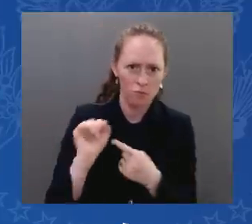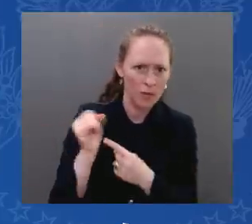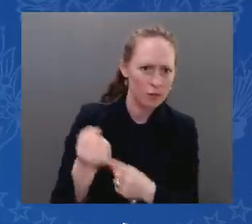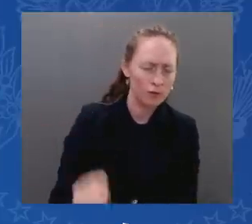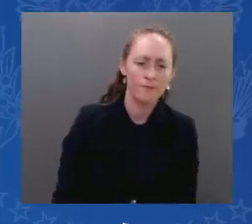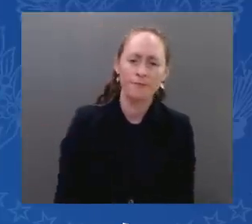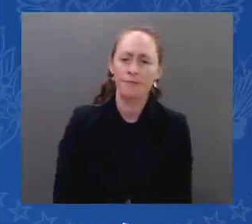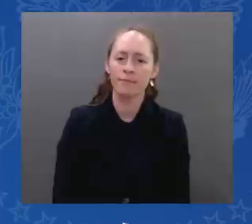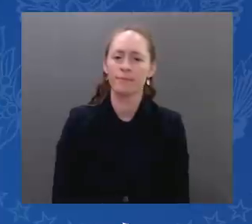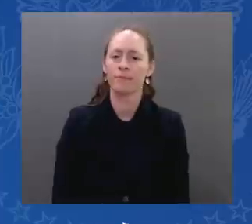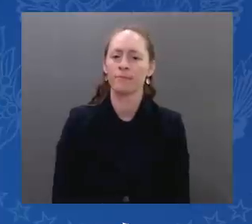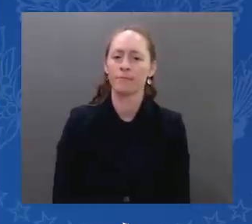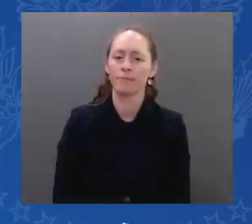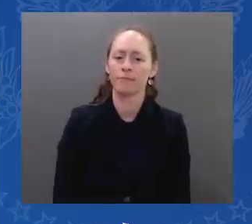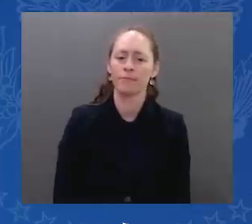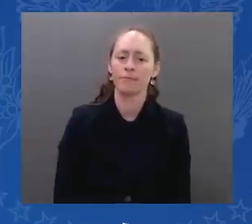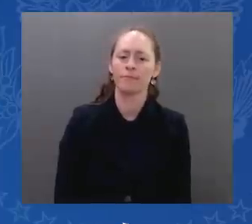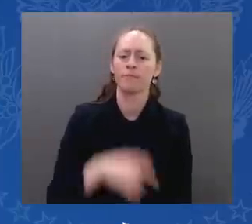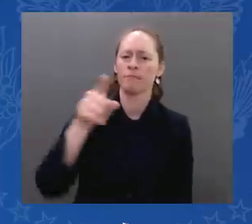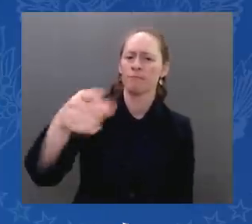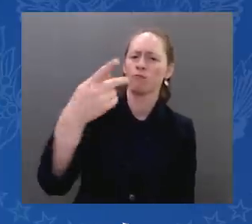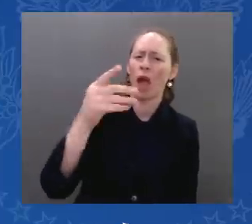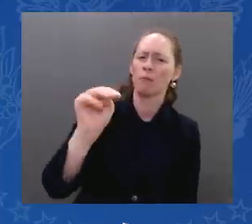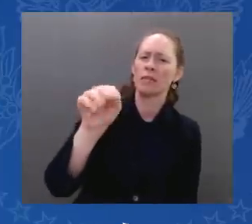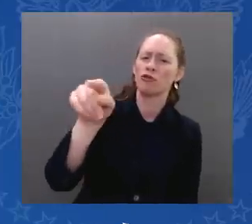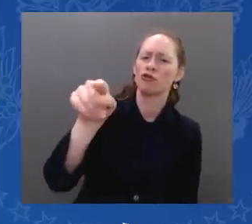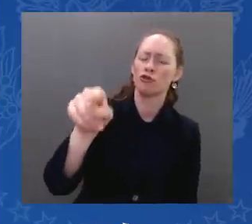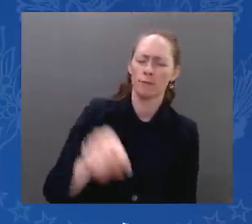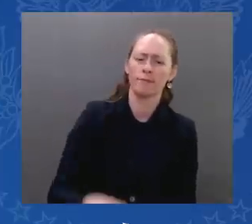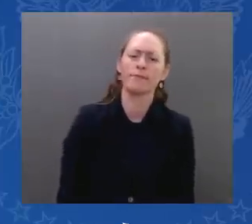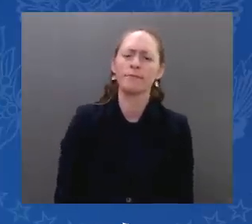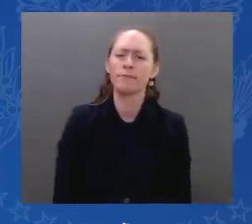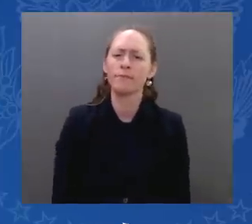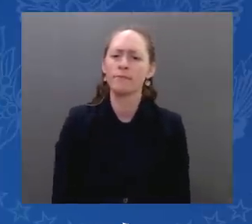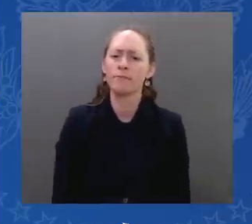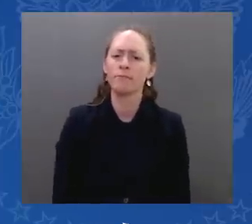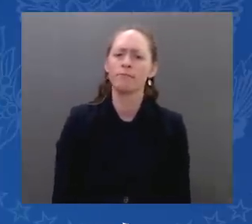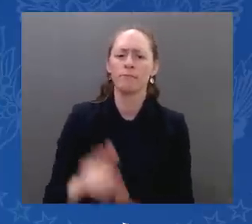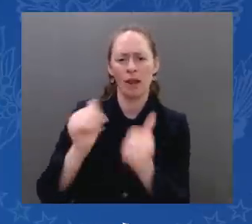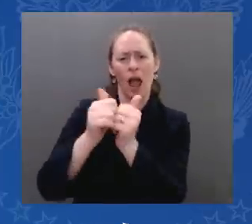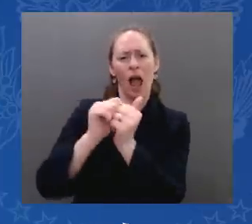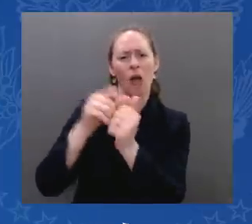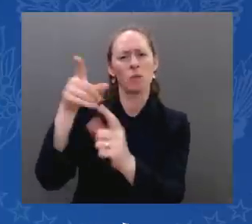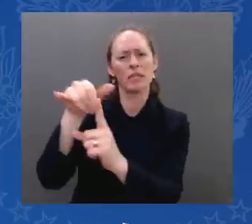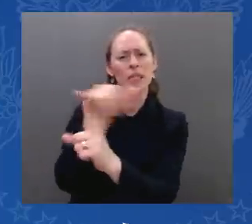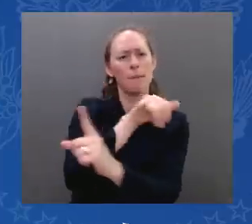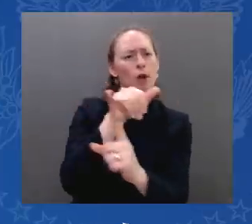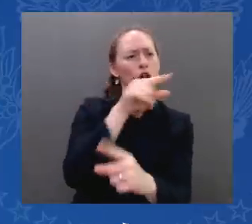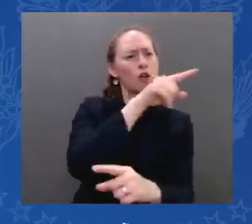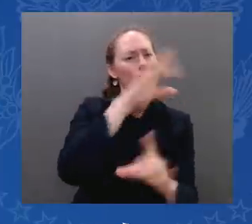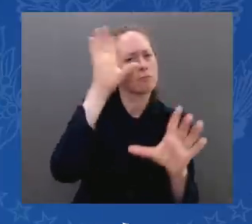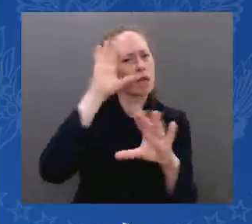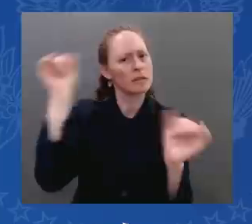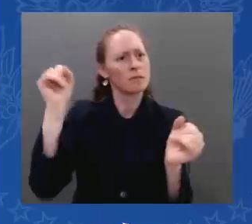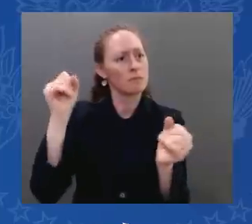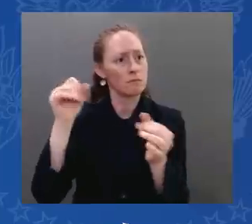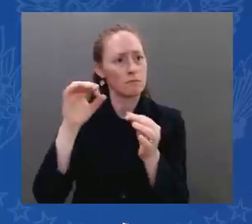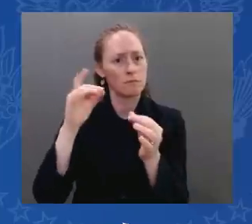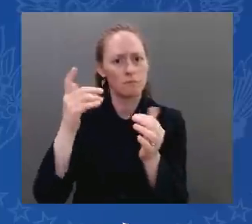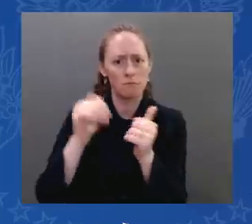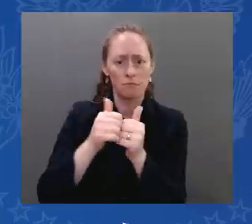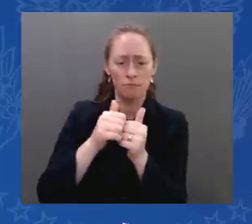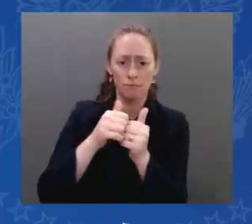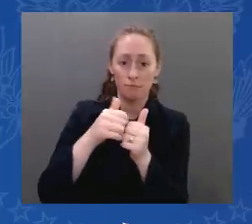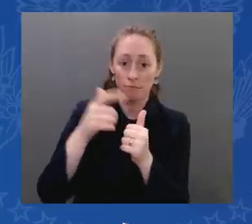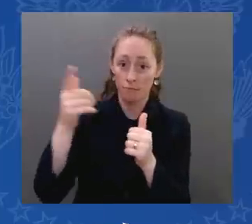and President Biden regarding Iran? Do you see eye to eye on all the issues? You alluded to some differences just